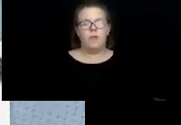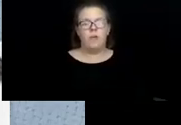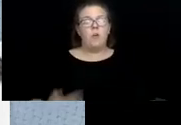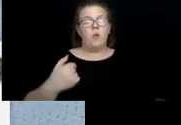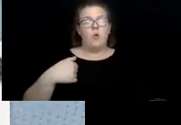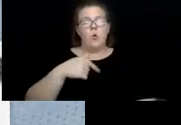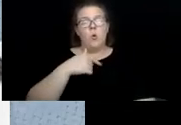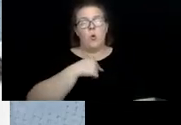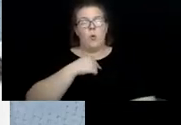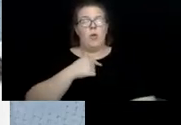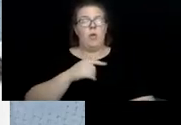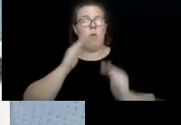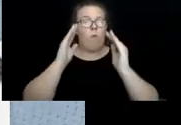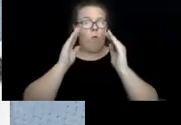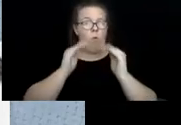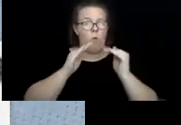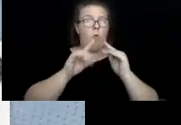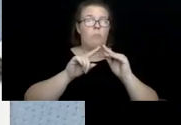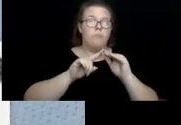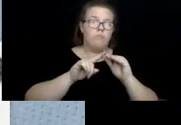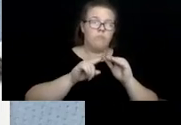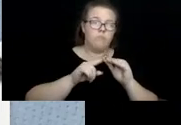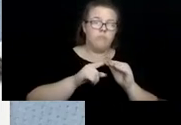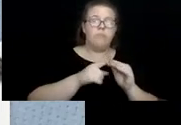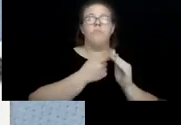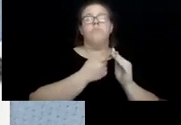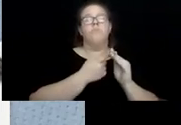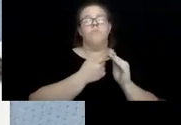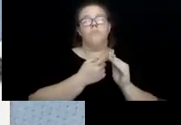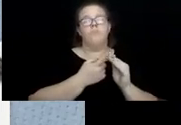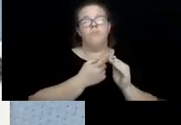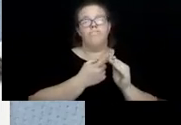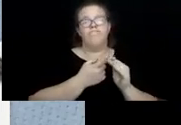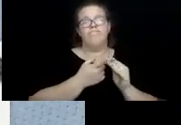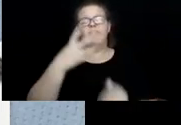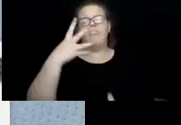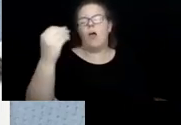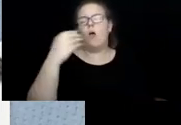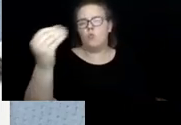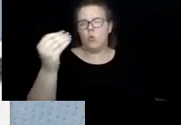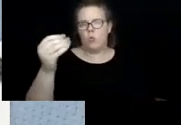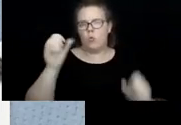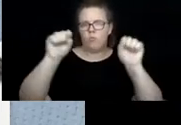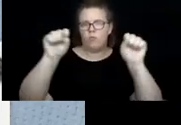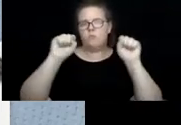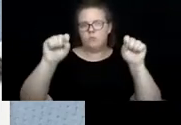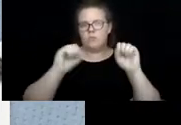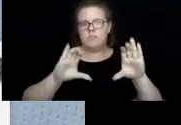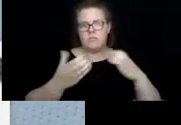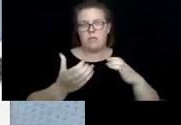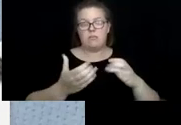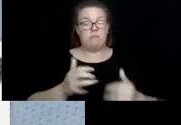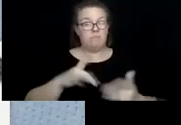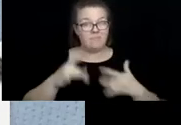resuming some of them, some of our senior centers are going to start outdoor exercise classes. So that's pretty exciting.